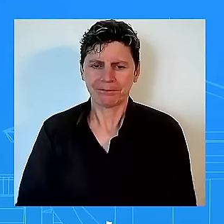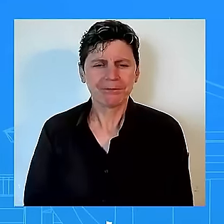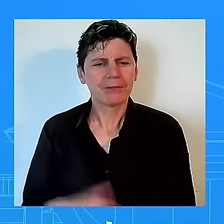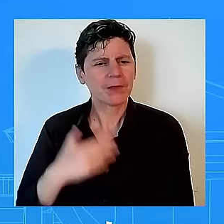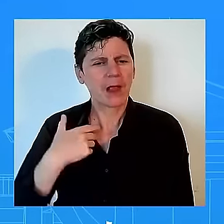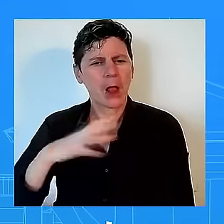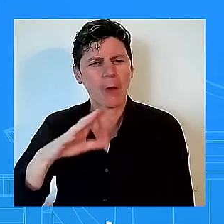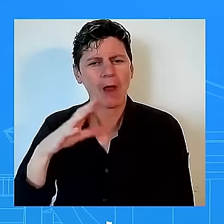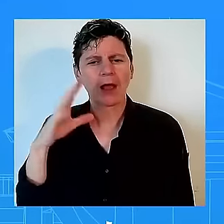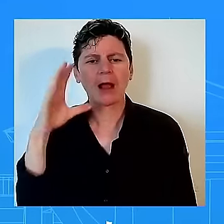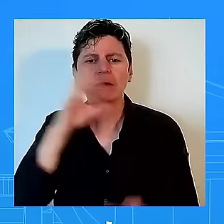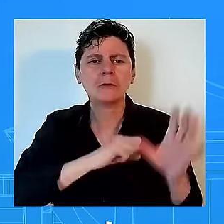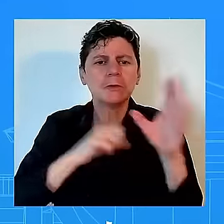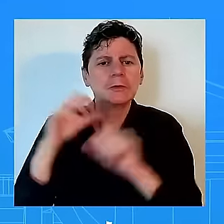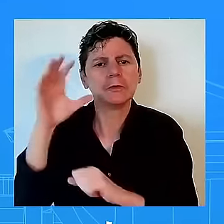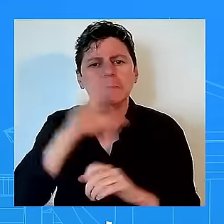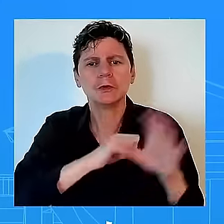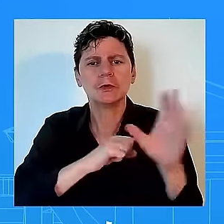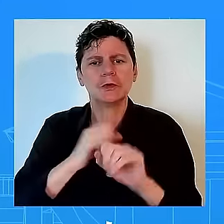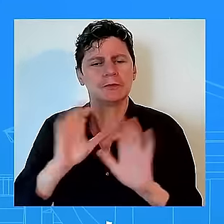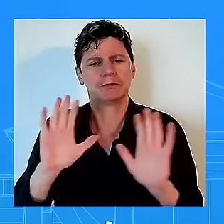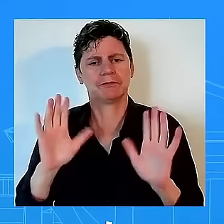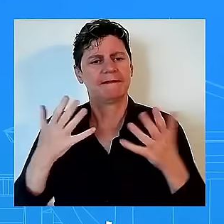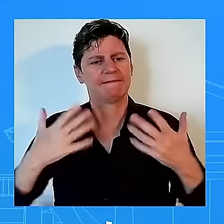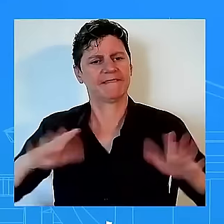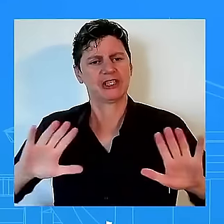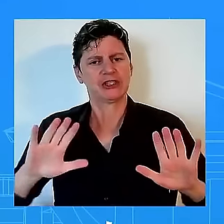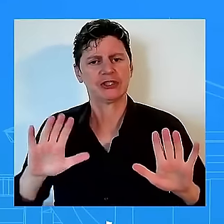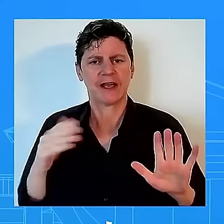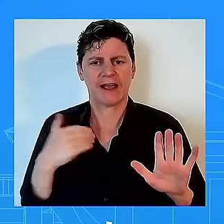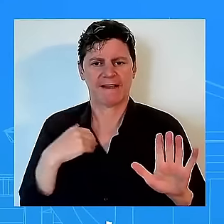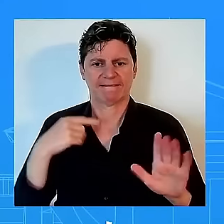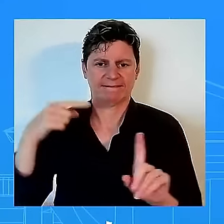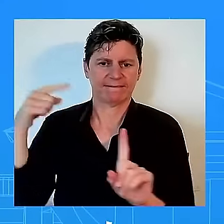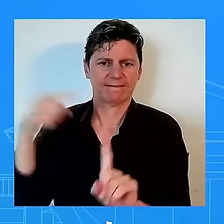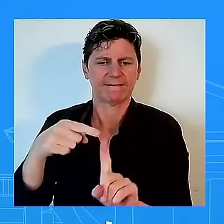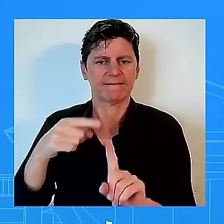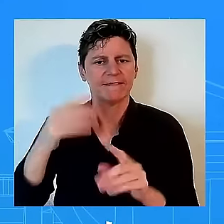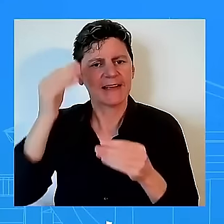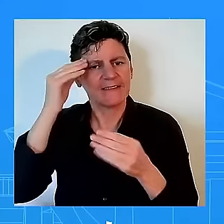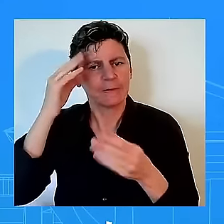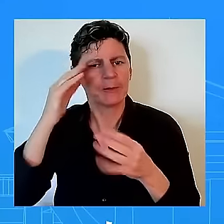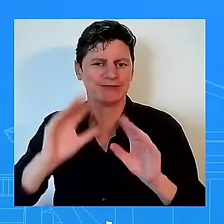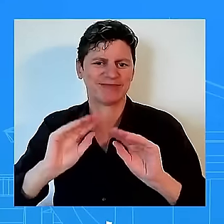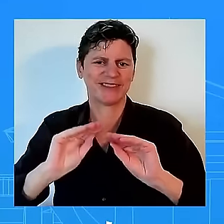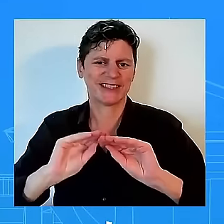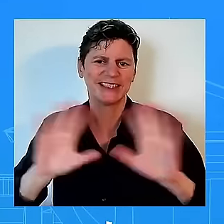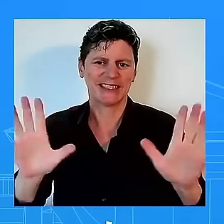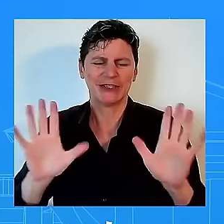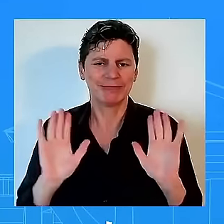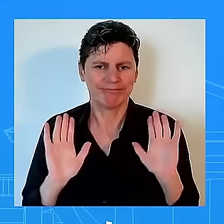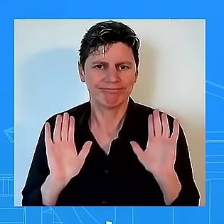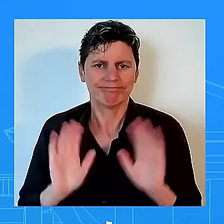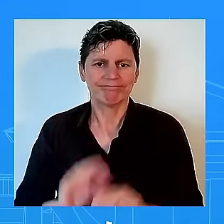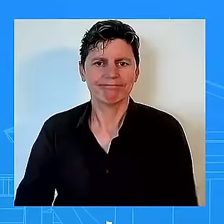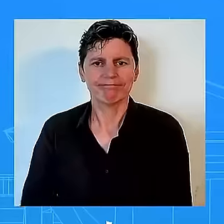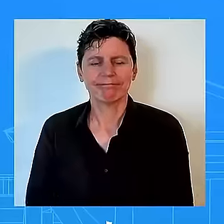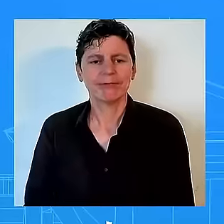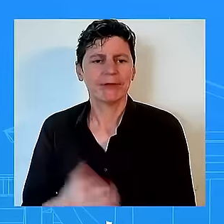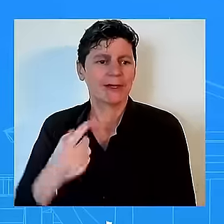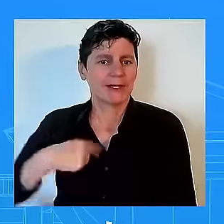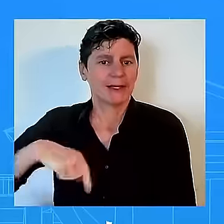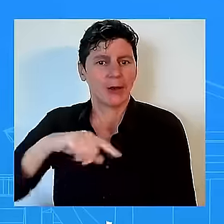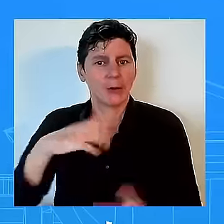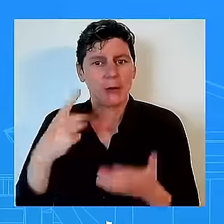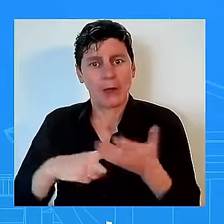east and wanting it to want it to make sure that uh we do everything that we can uh to lessen the tension there can you say